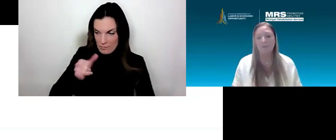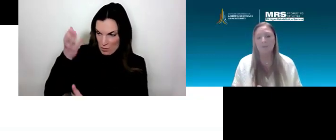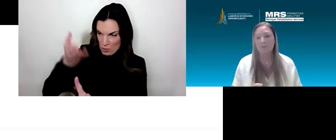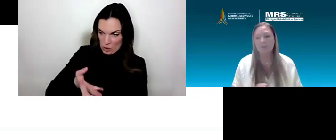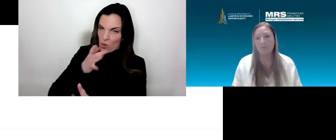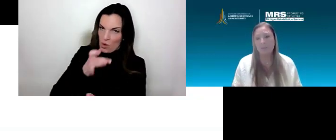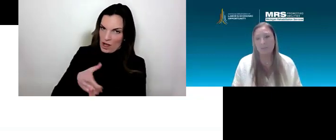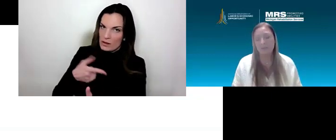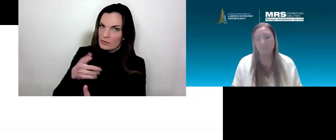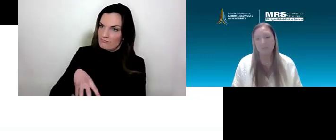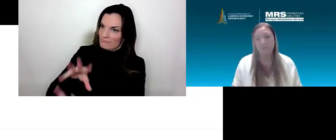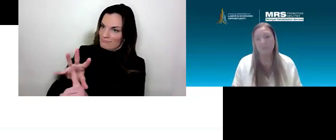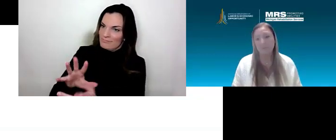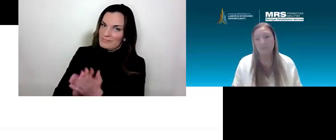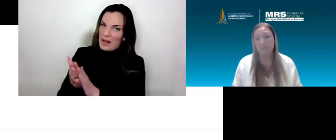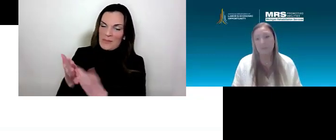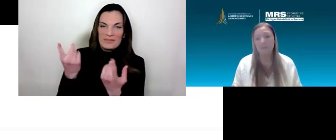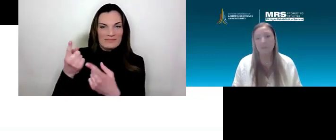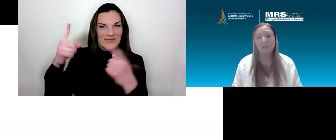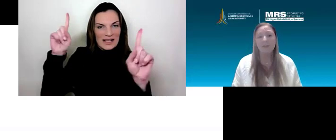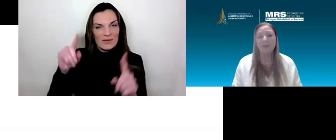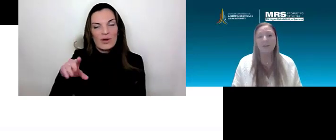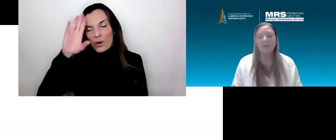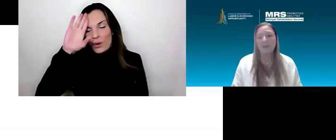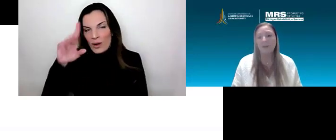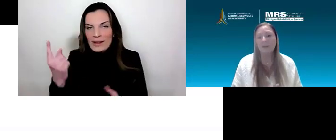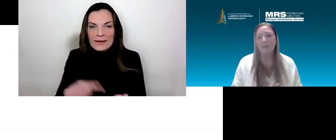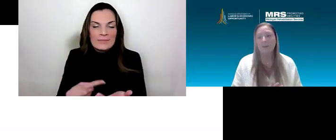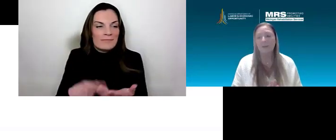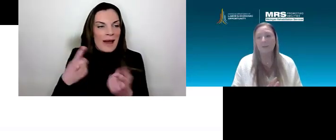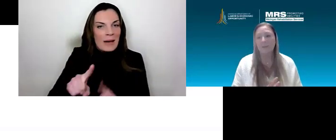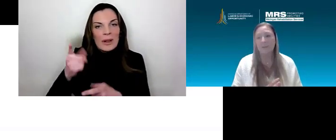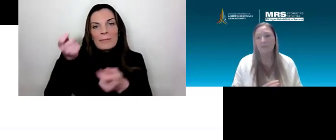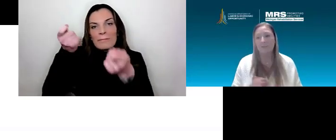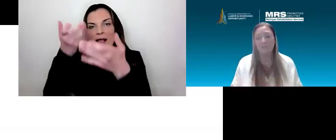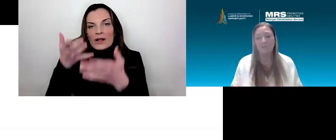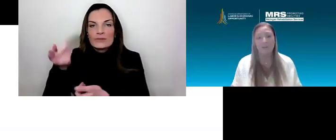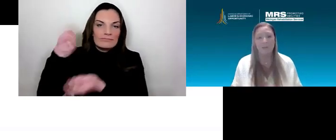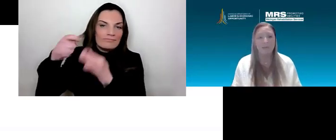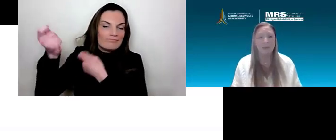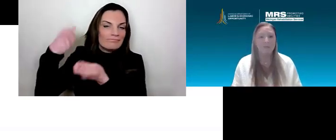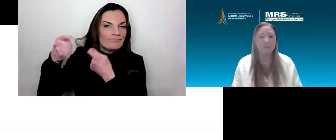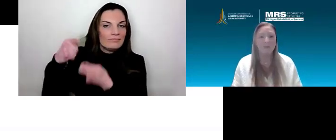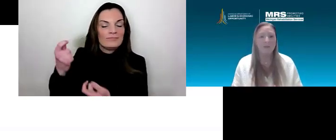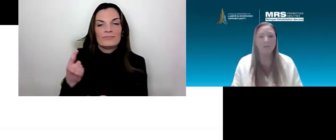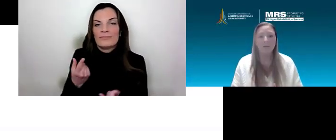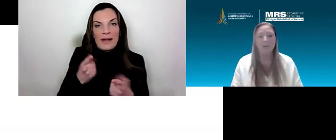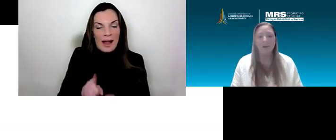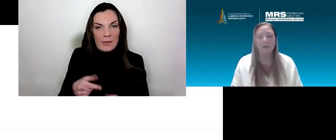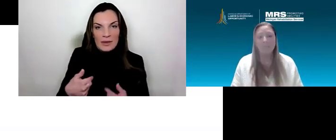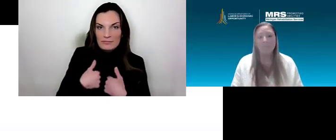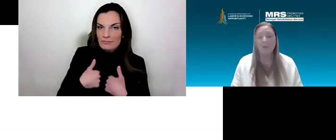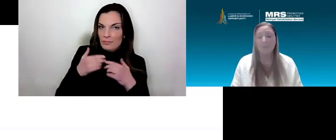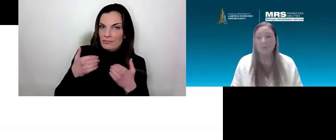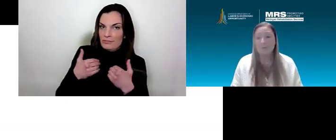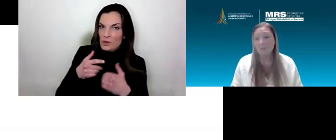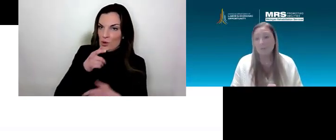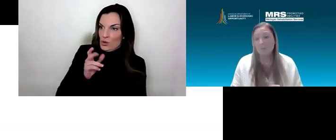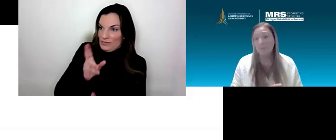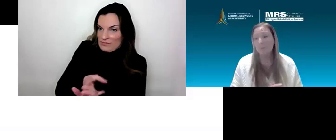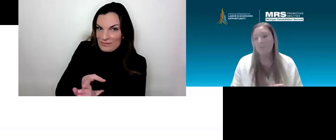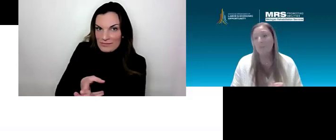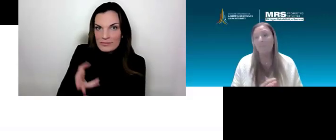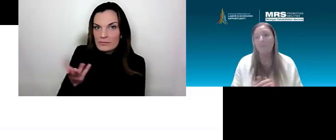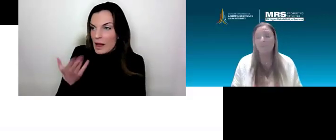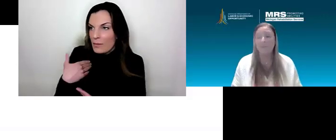As we know, sometimes management may change and then, you know, the individual might have a risk